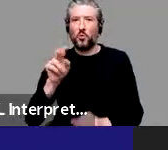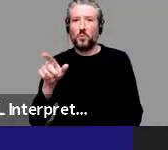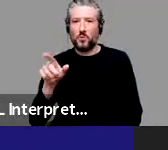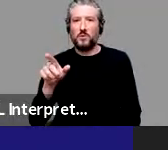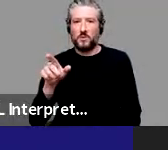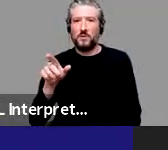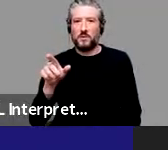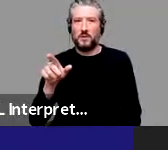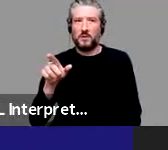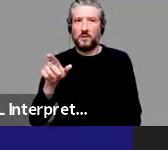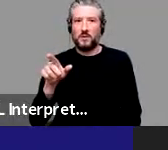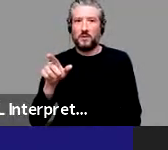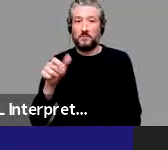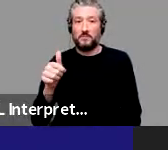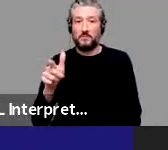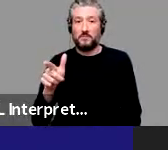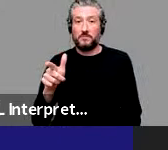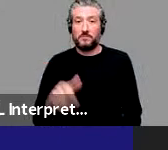Okay.